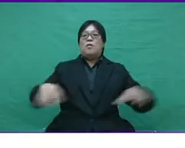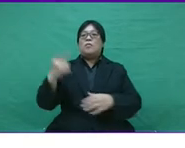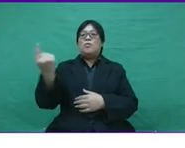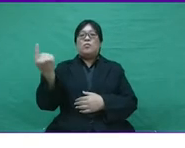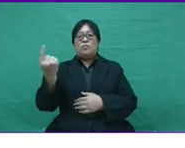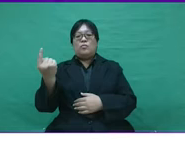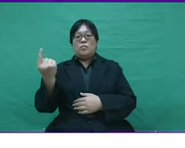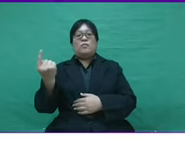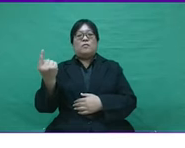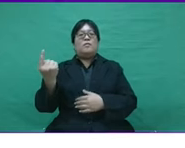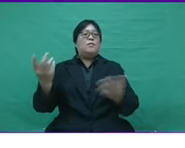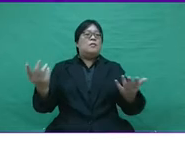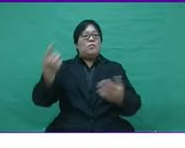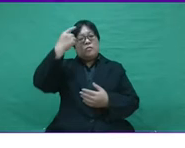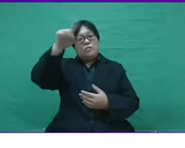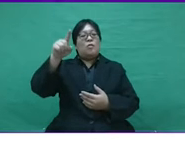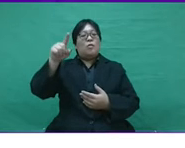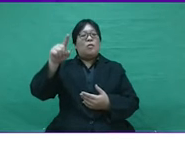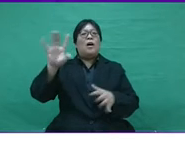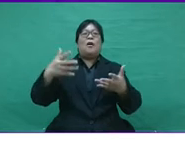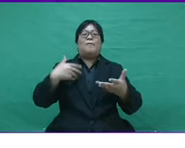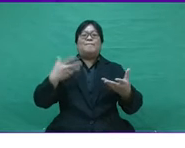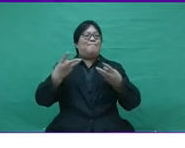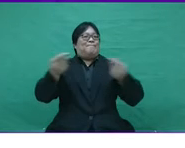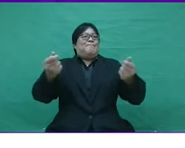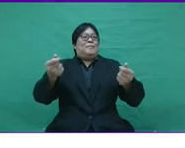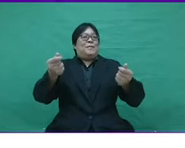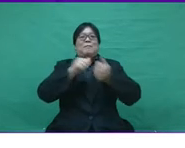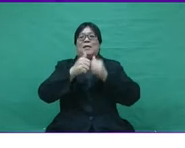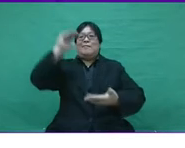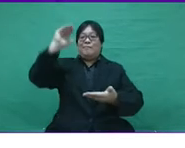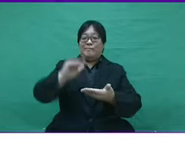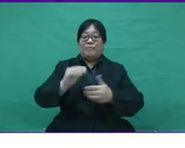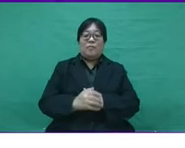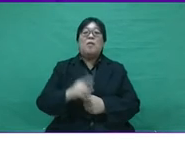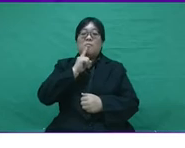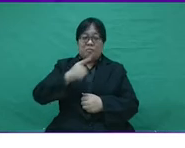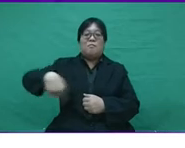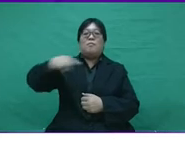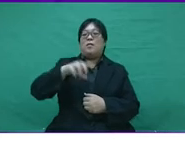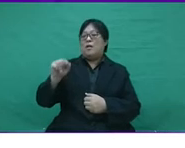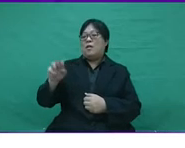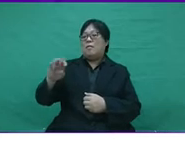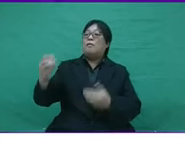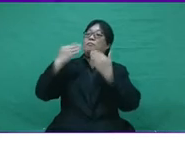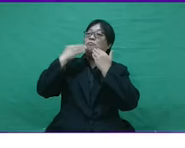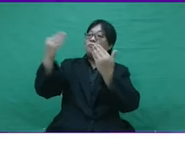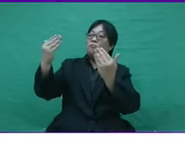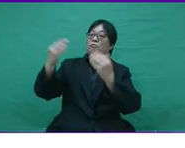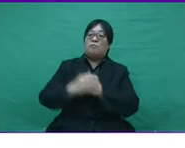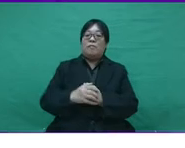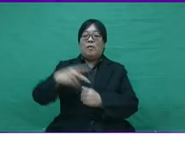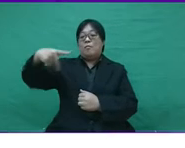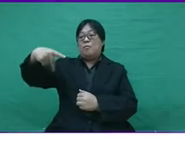as they are. We must do something to arrest the decline. Although